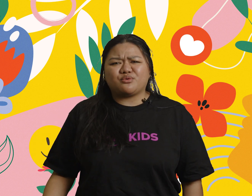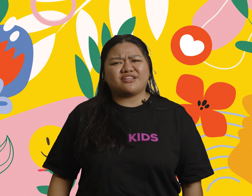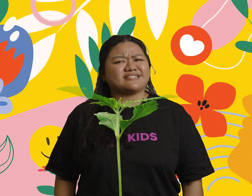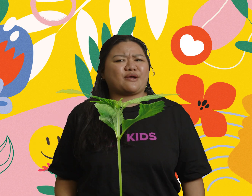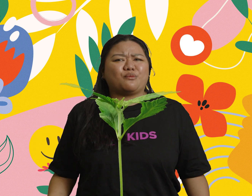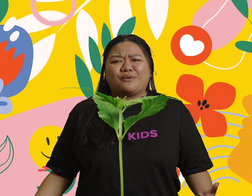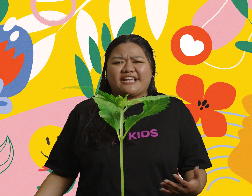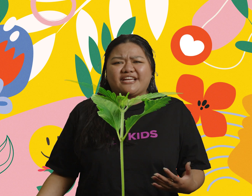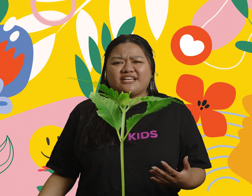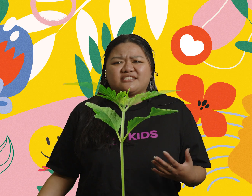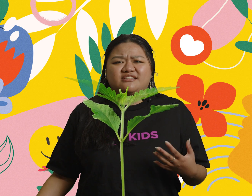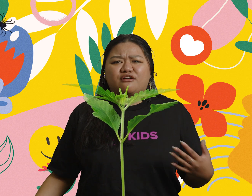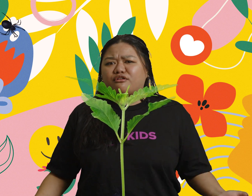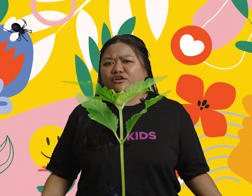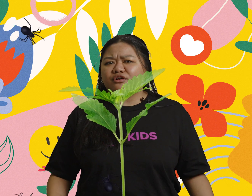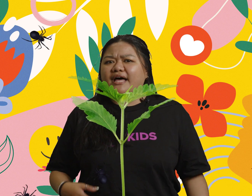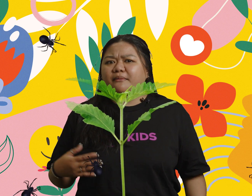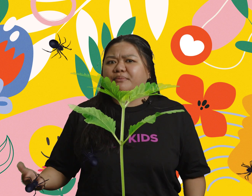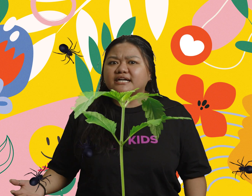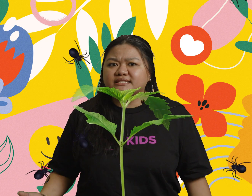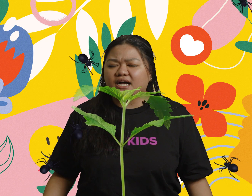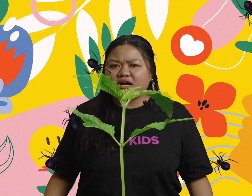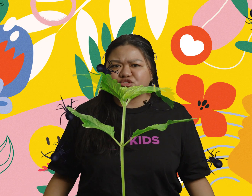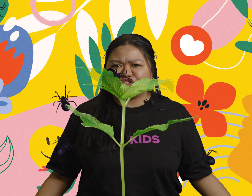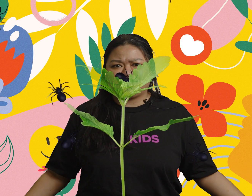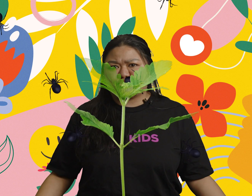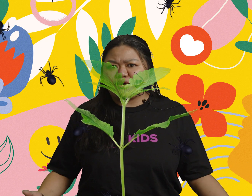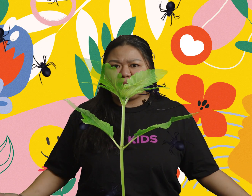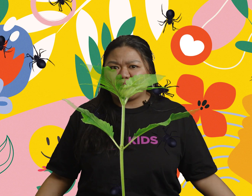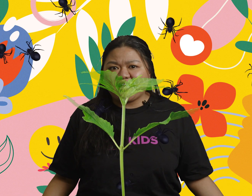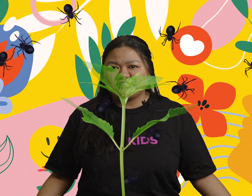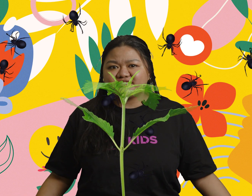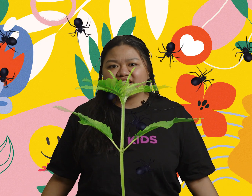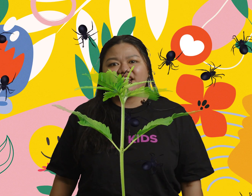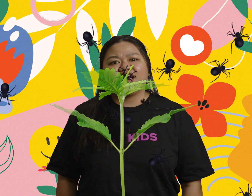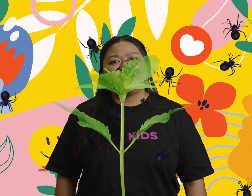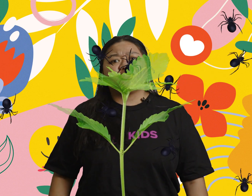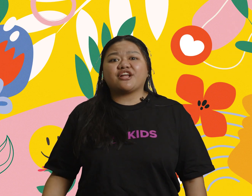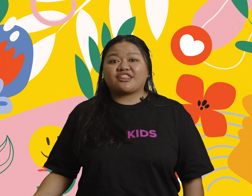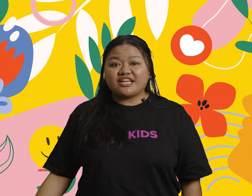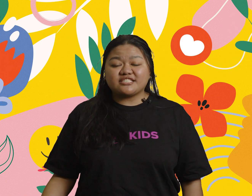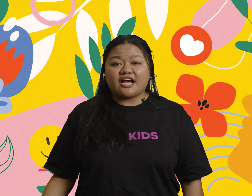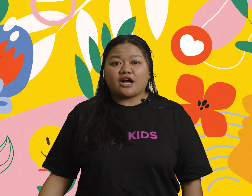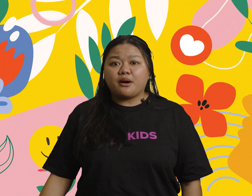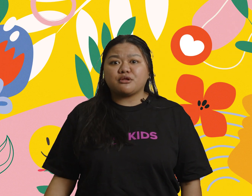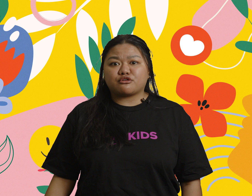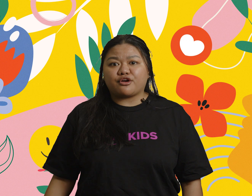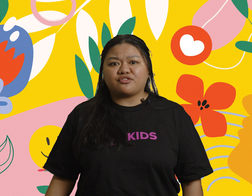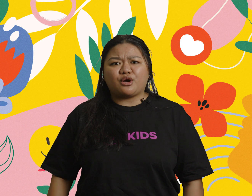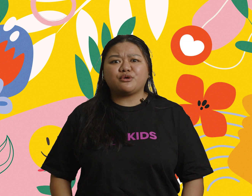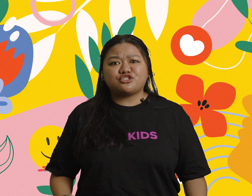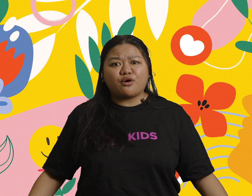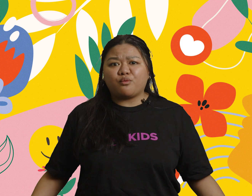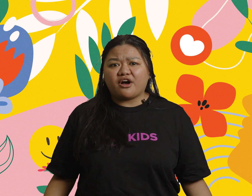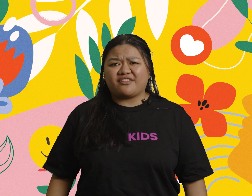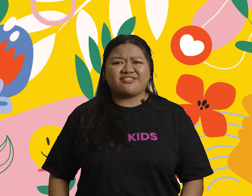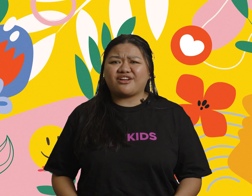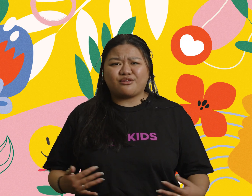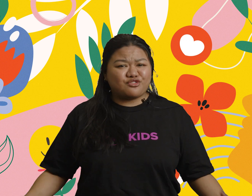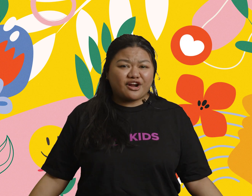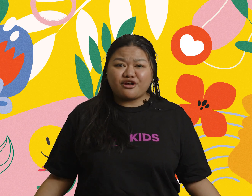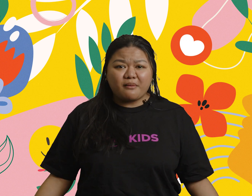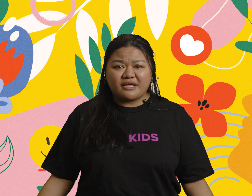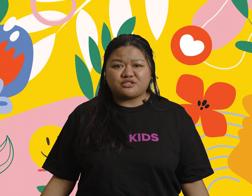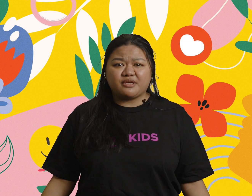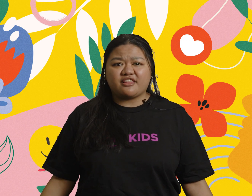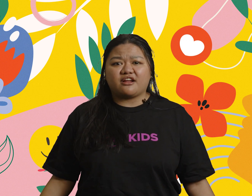happens when there's like weeds that grow or like bugs that come to destroy my plants? There are things that come and grow that we don't want and